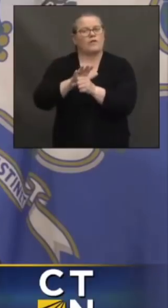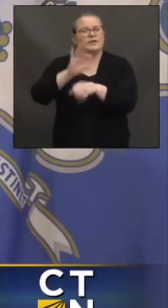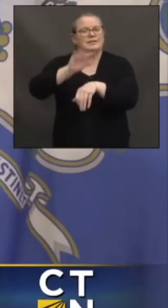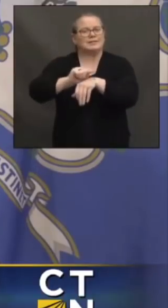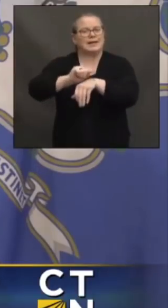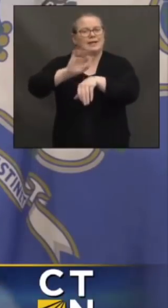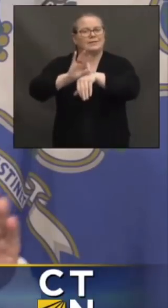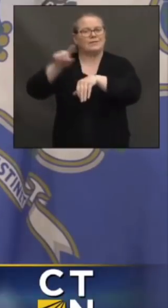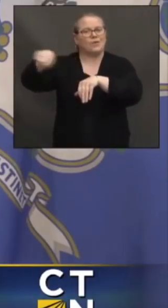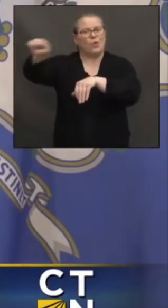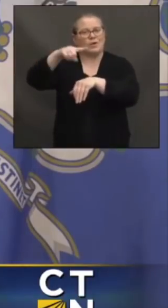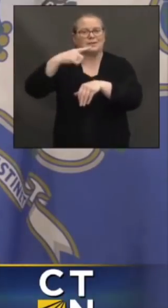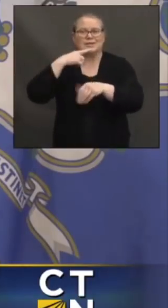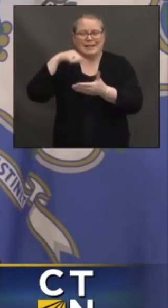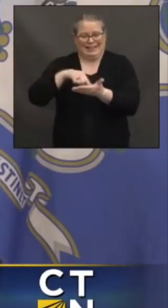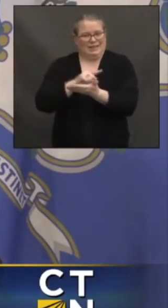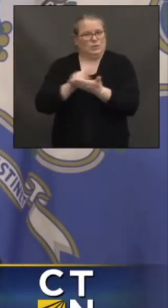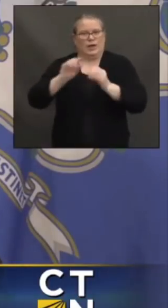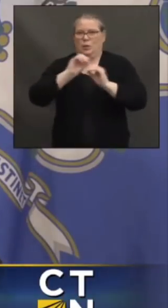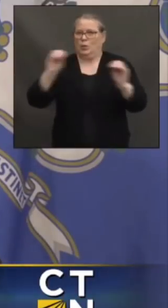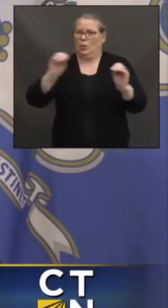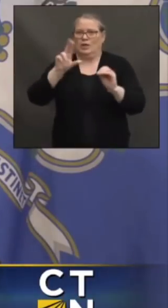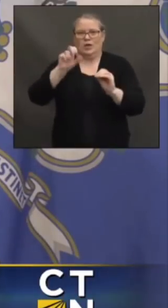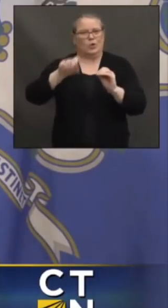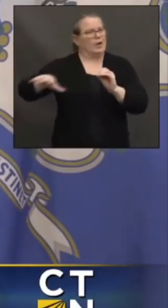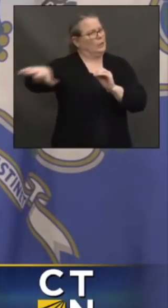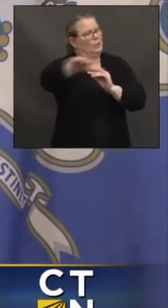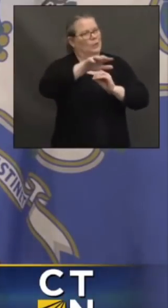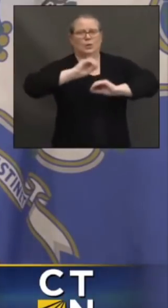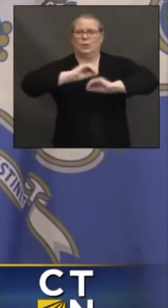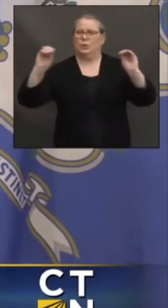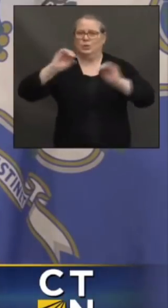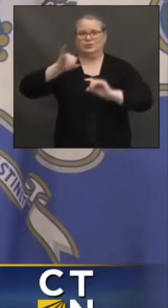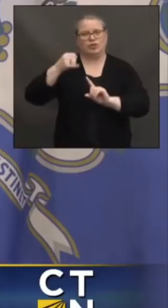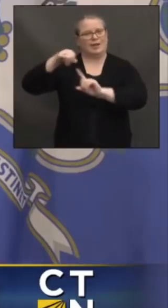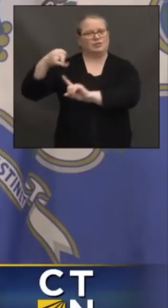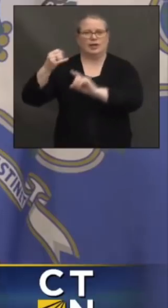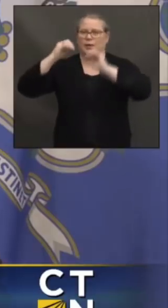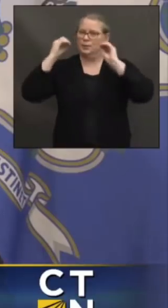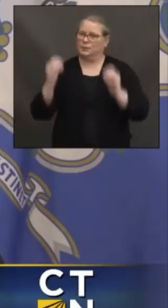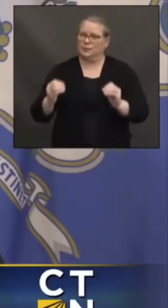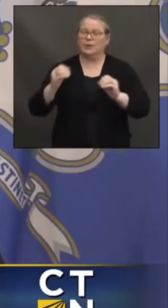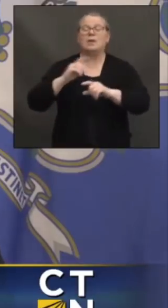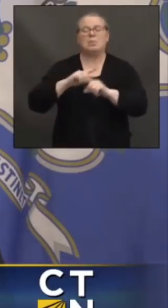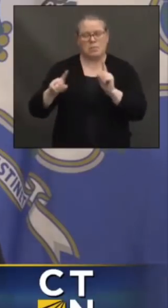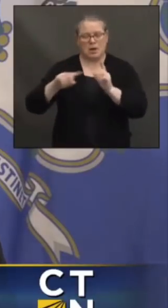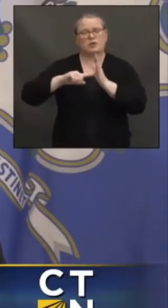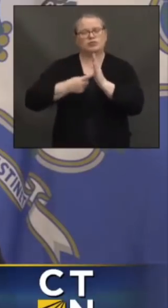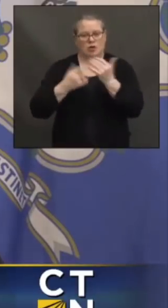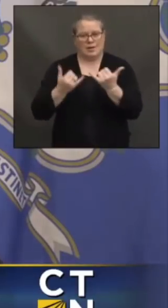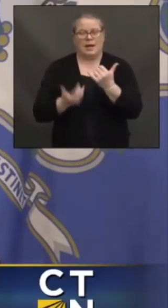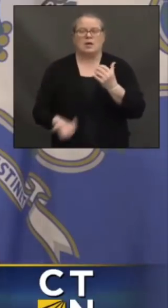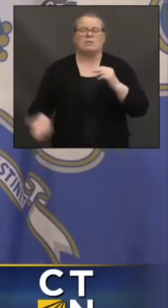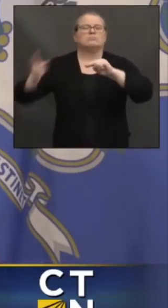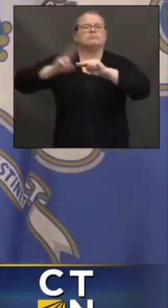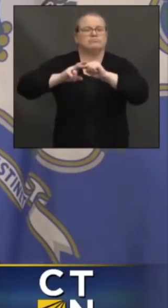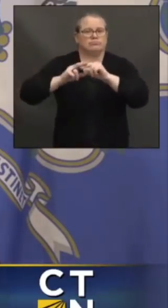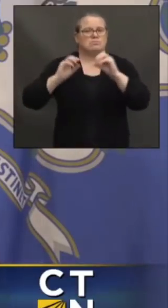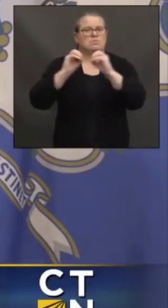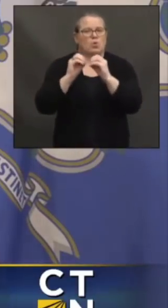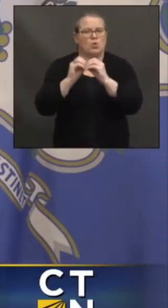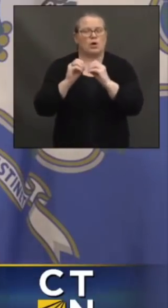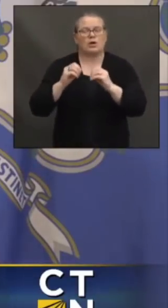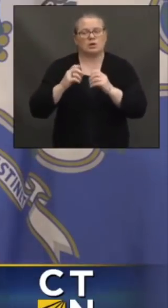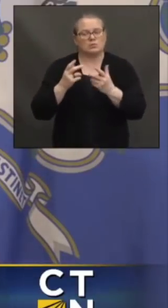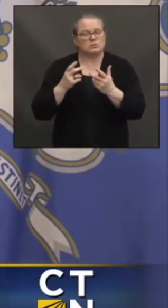on schedule. You'll continue to see a ramp up, which I think keeps all of our projected dates for other age groups